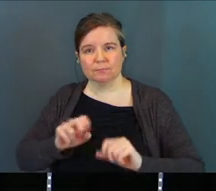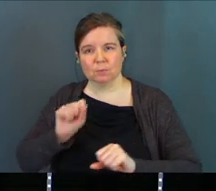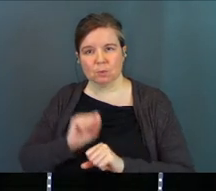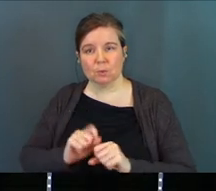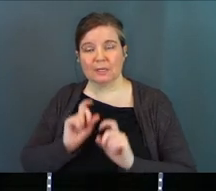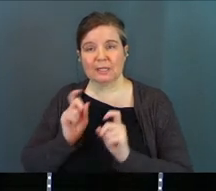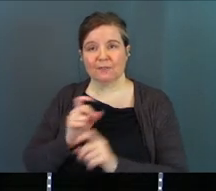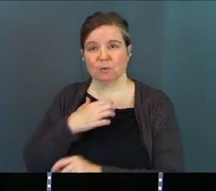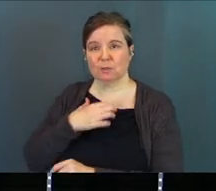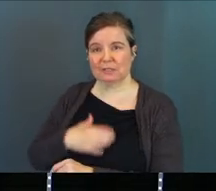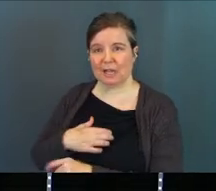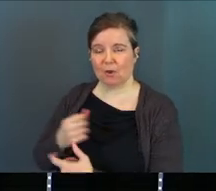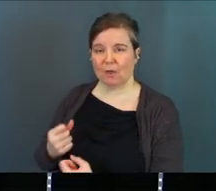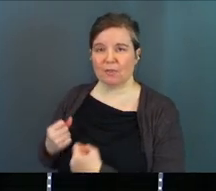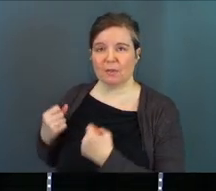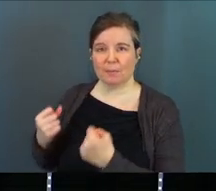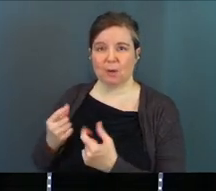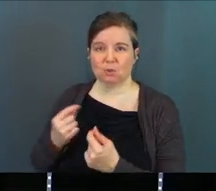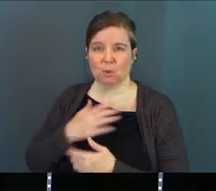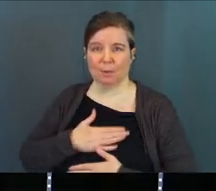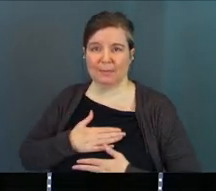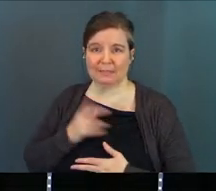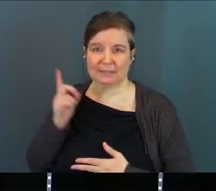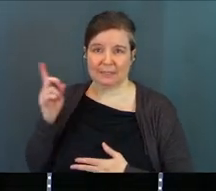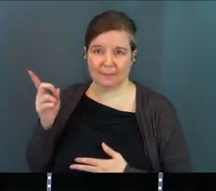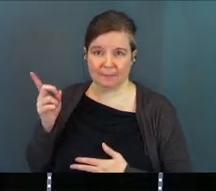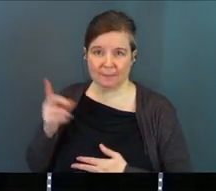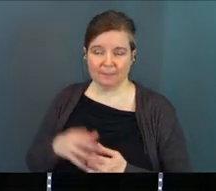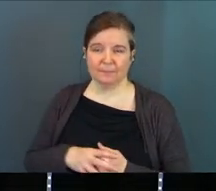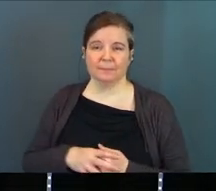desire and the power to do what pleases Him.